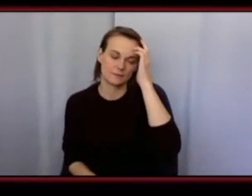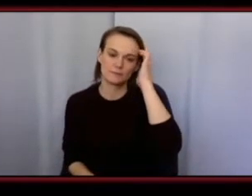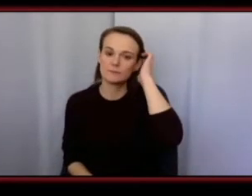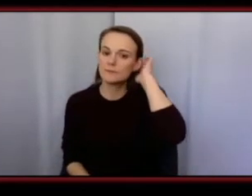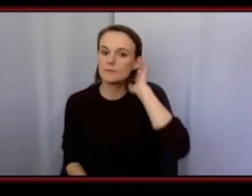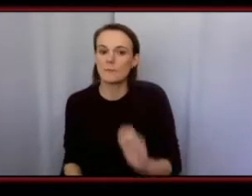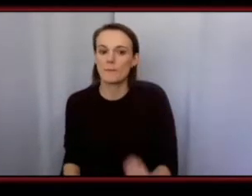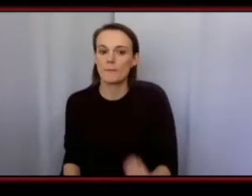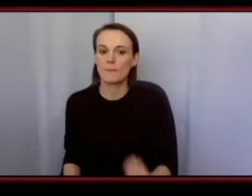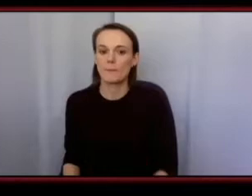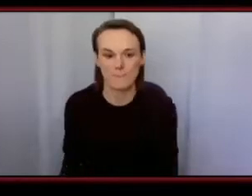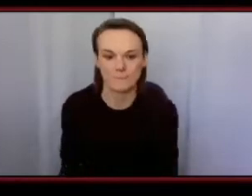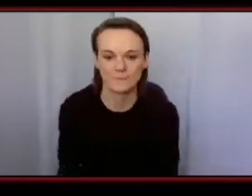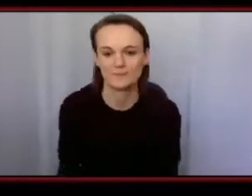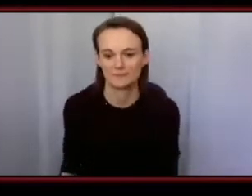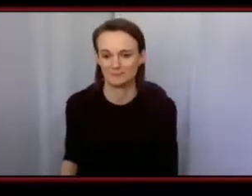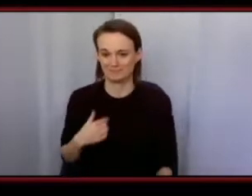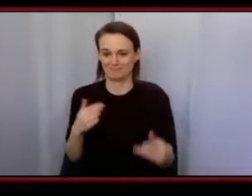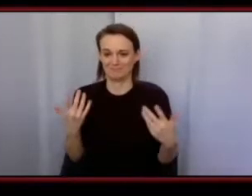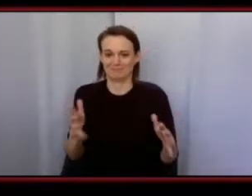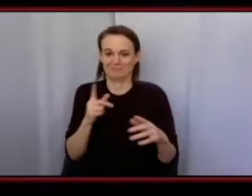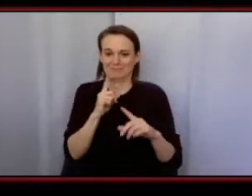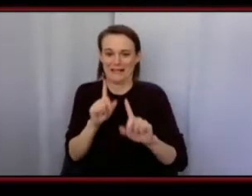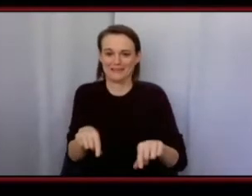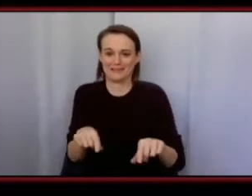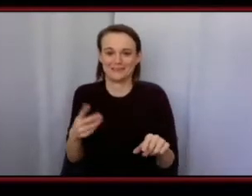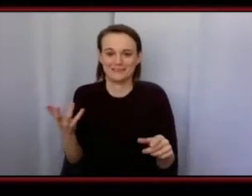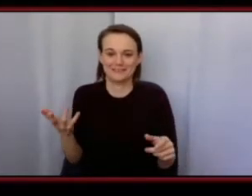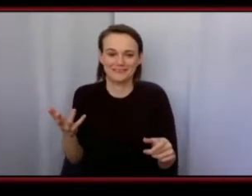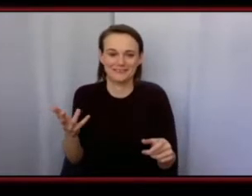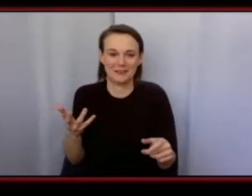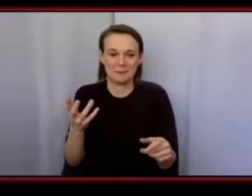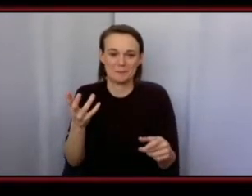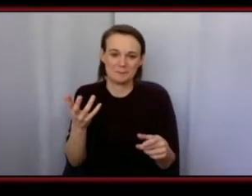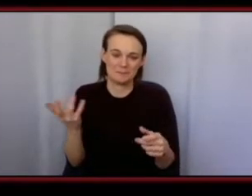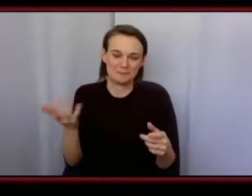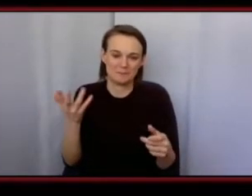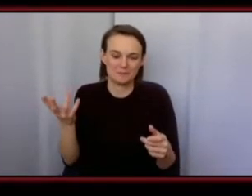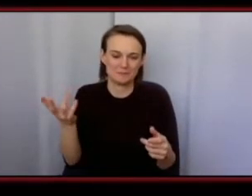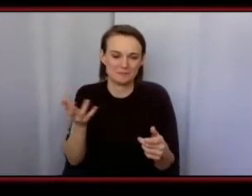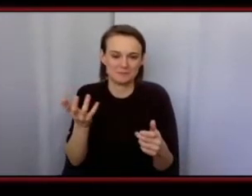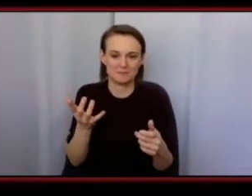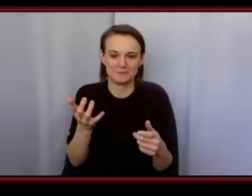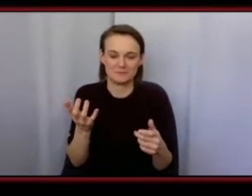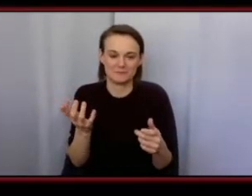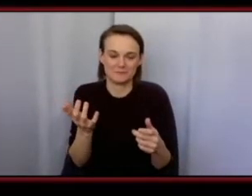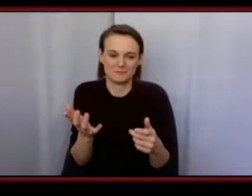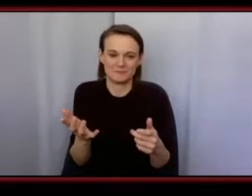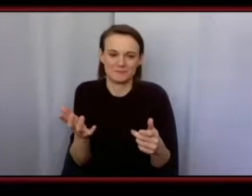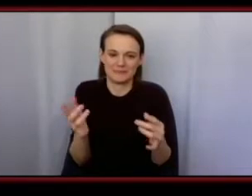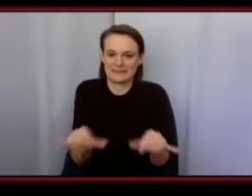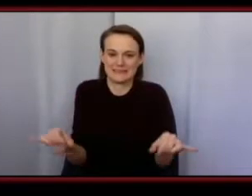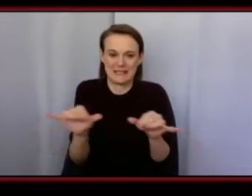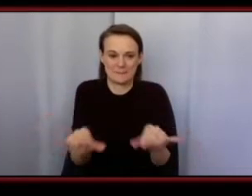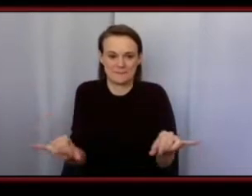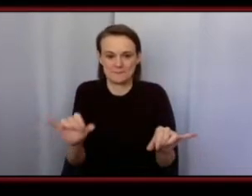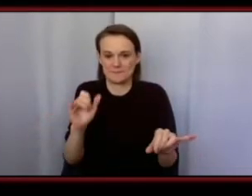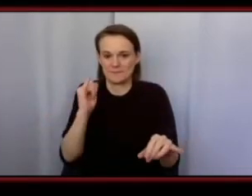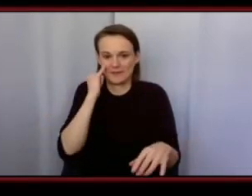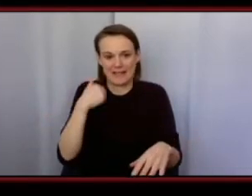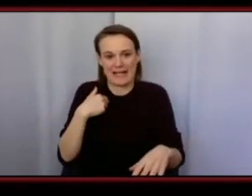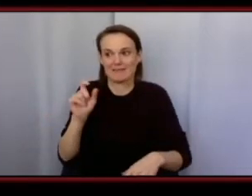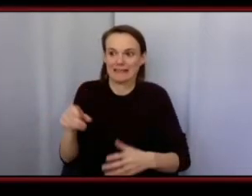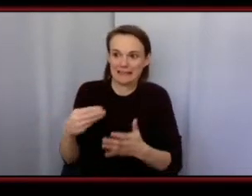um kind of feel like i already answered that a lot but it's just the same thing it's just like when you when you need it